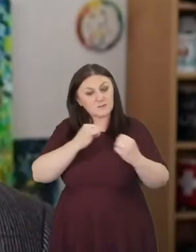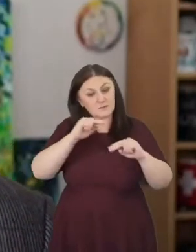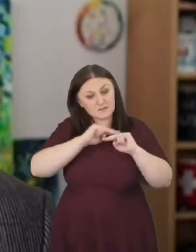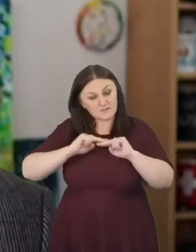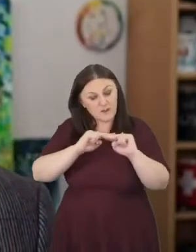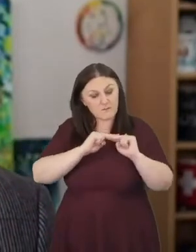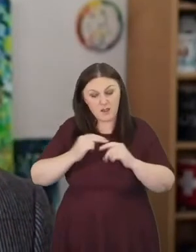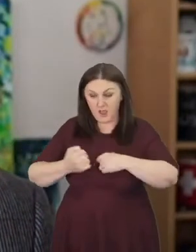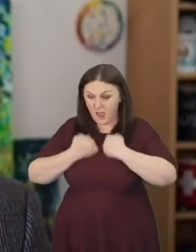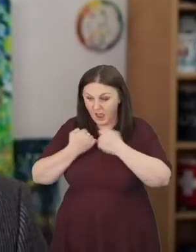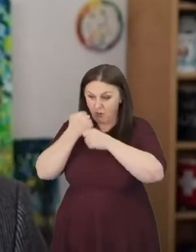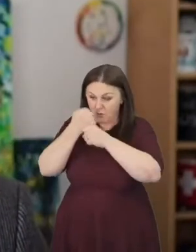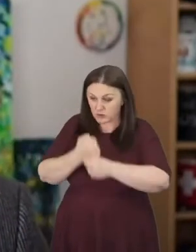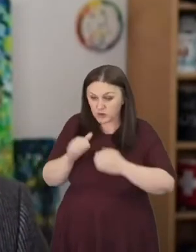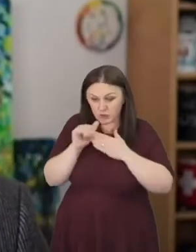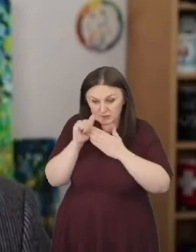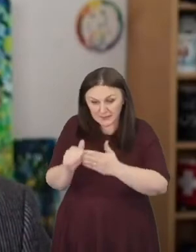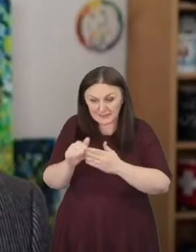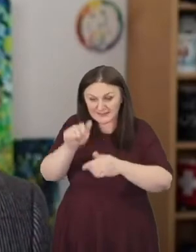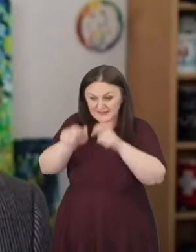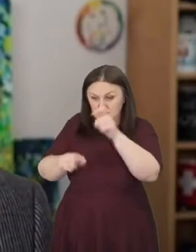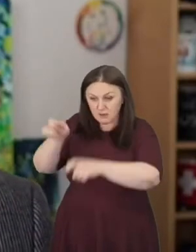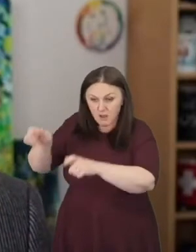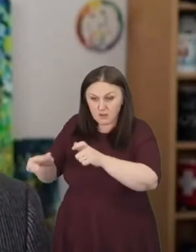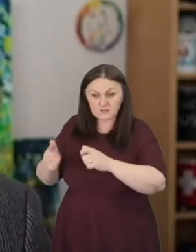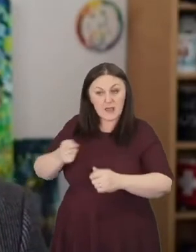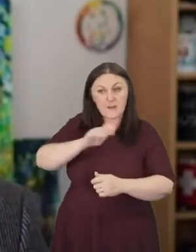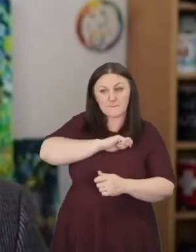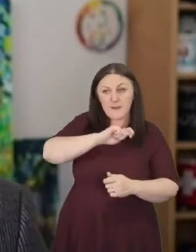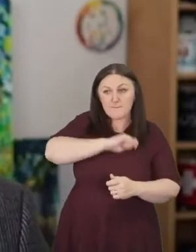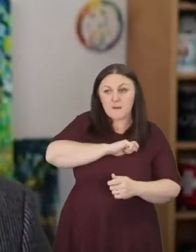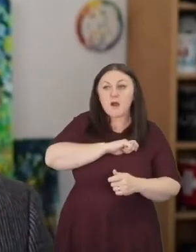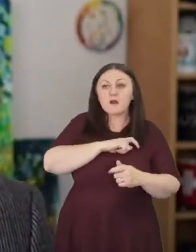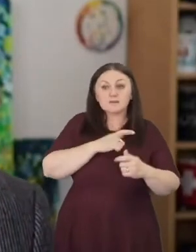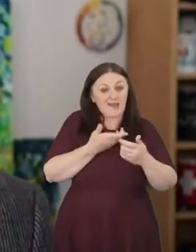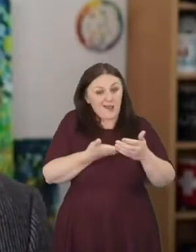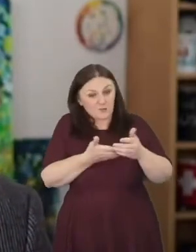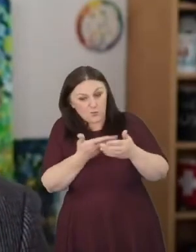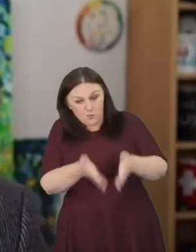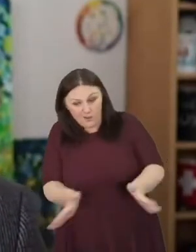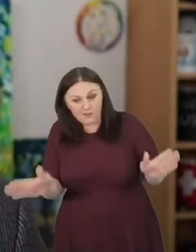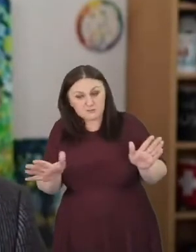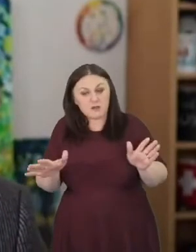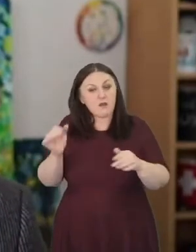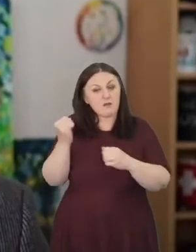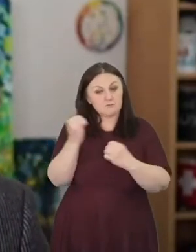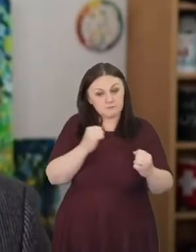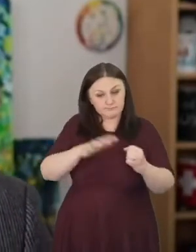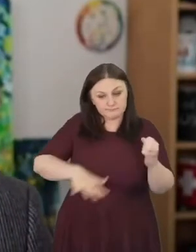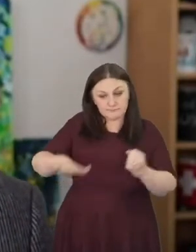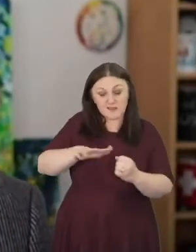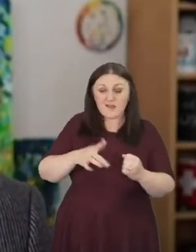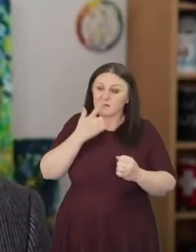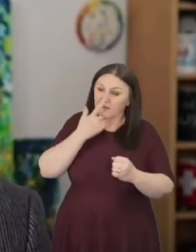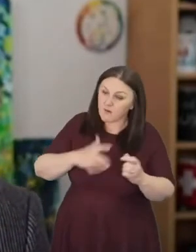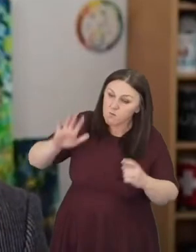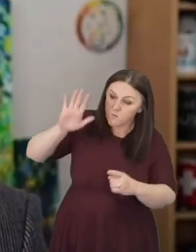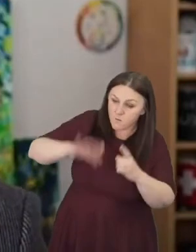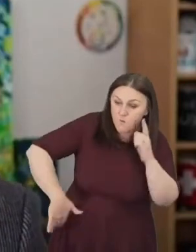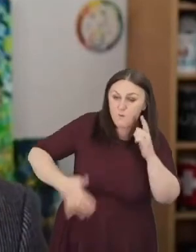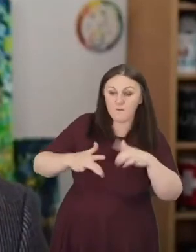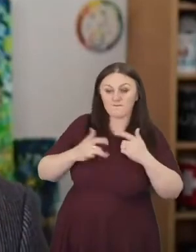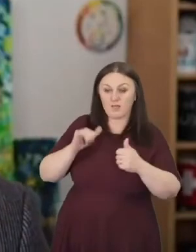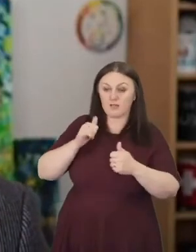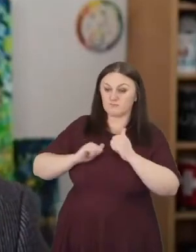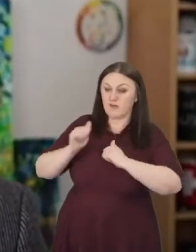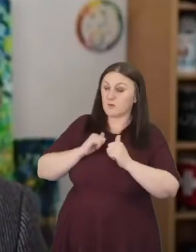leaders and members and the wider Diocese of Baptists can be proud of who God has made us and called us to be together.